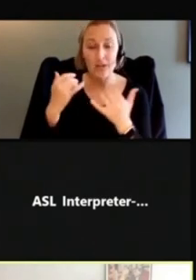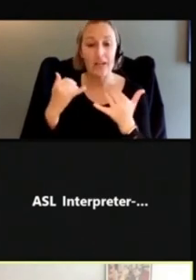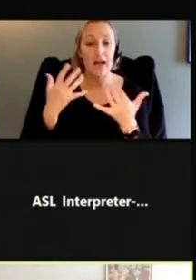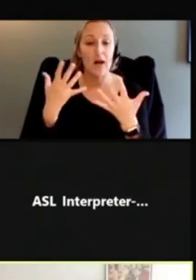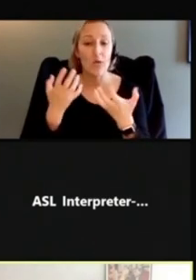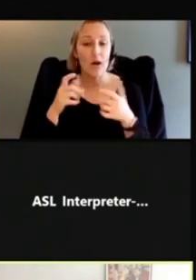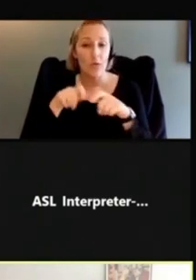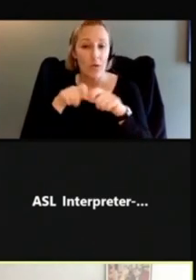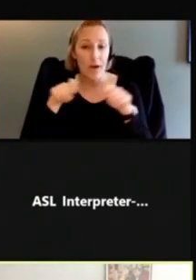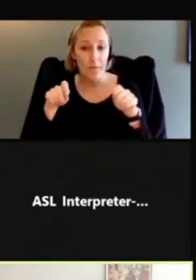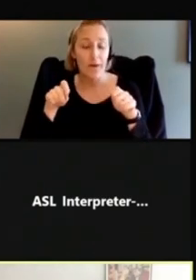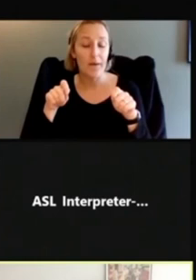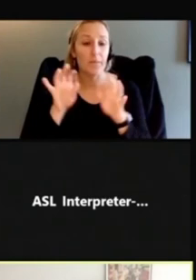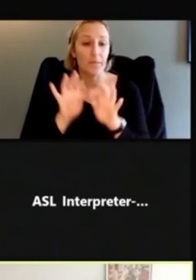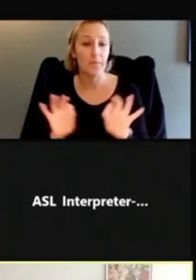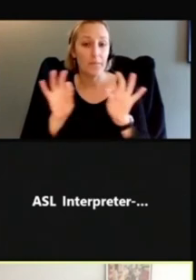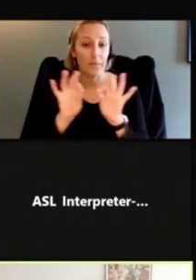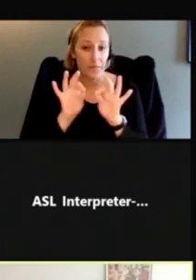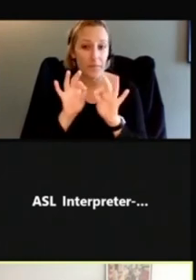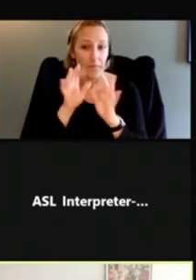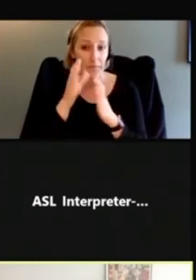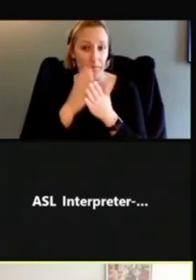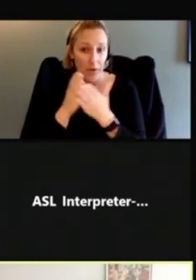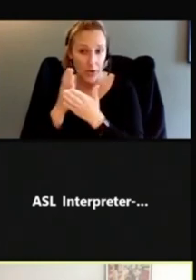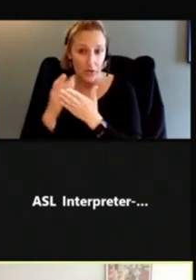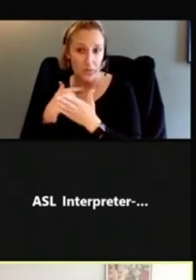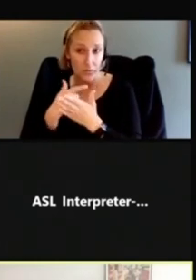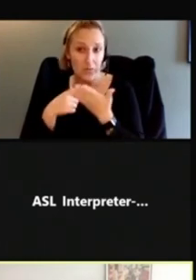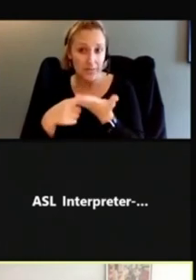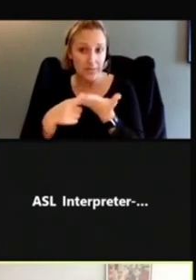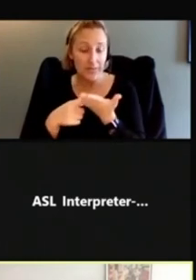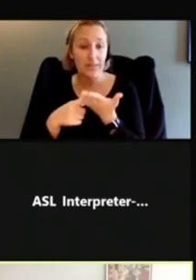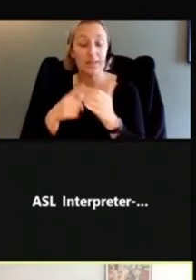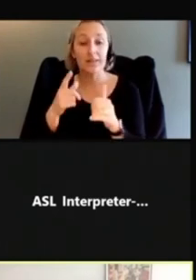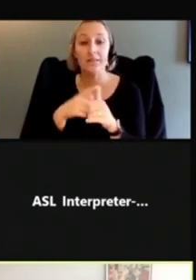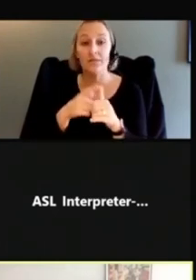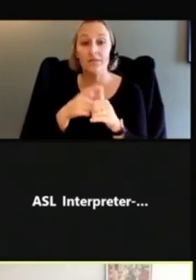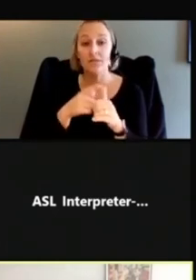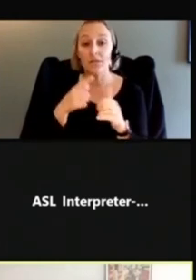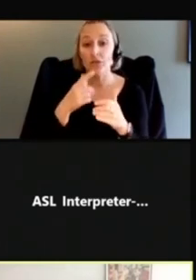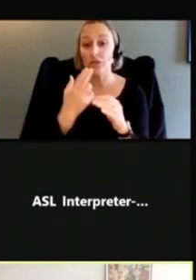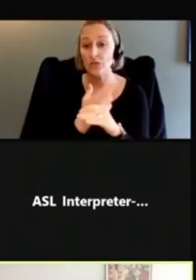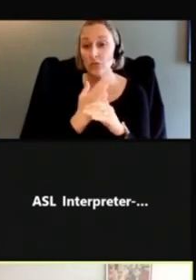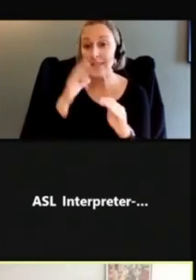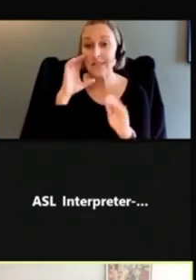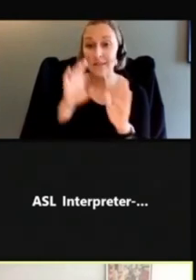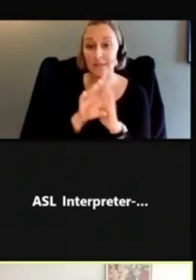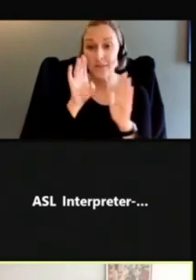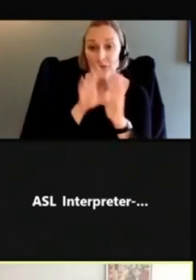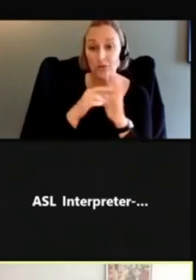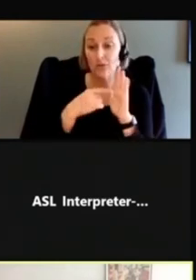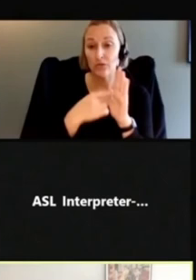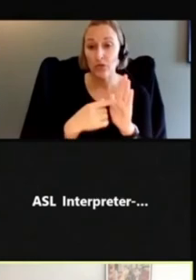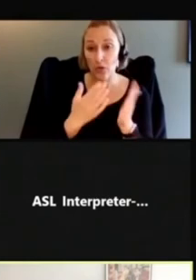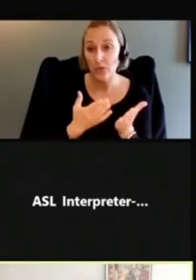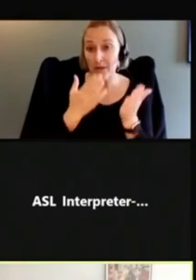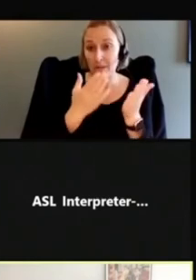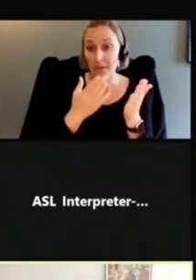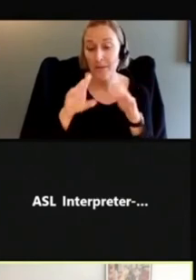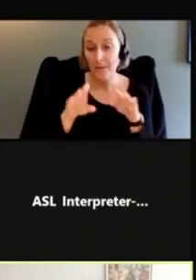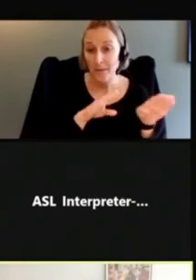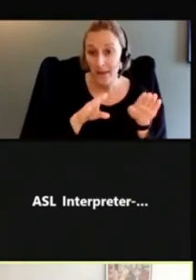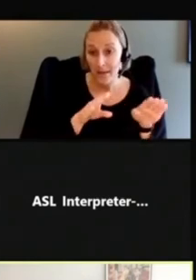key takeaways that we talked about today, we're using pictograms to show recommended behaviors, symptoms and other health concepts.